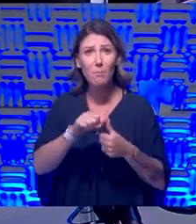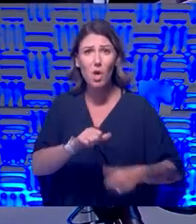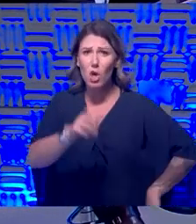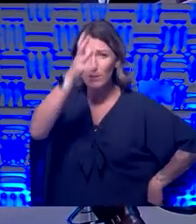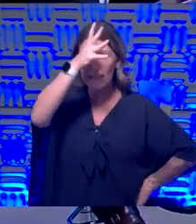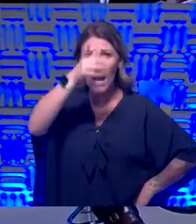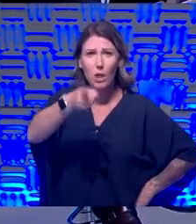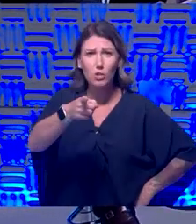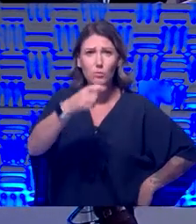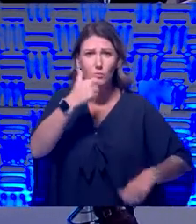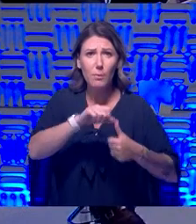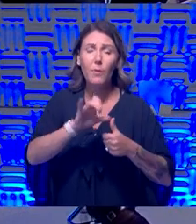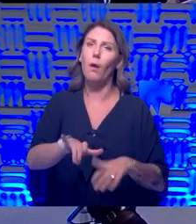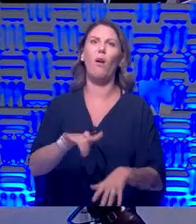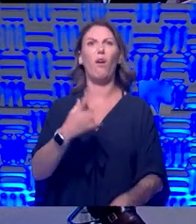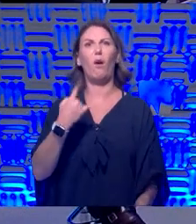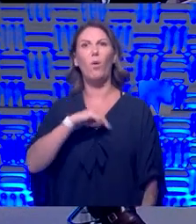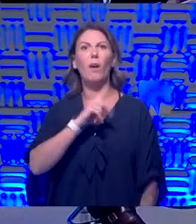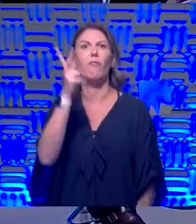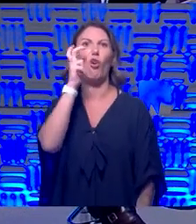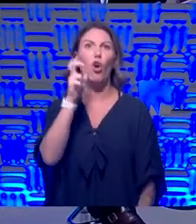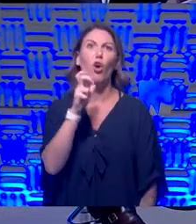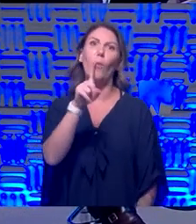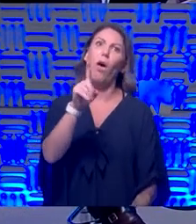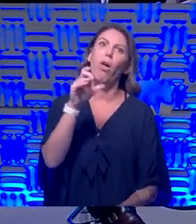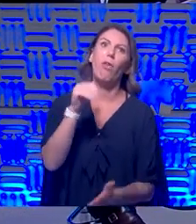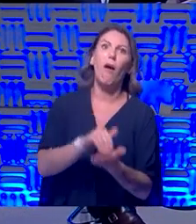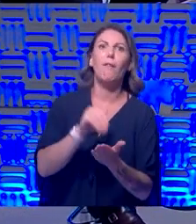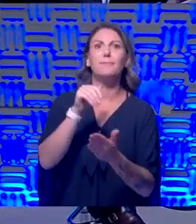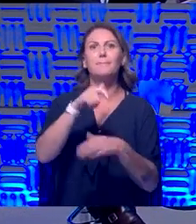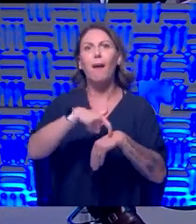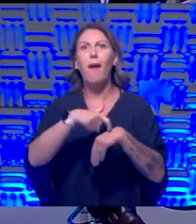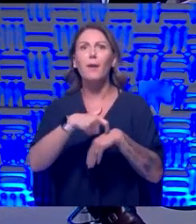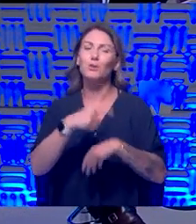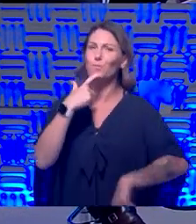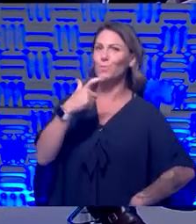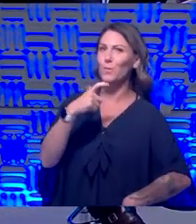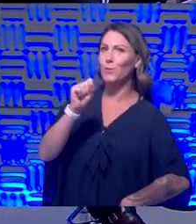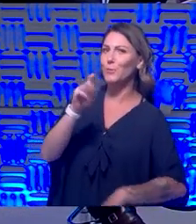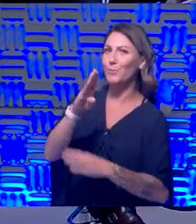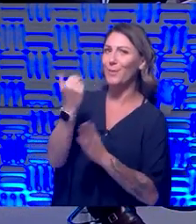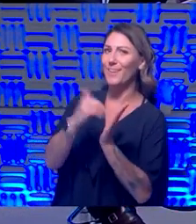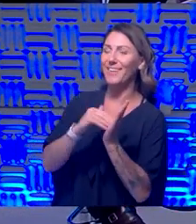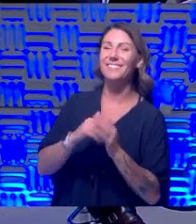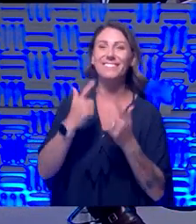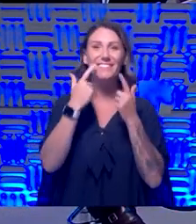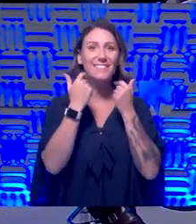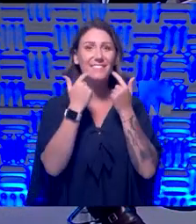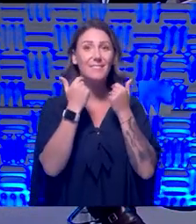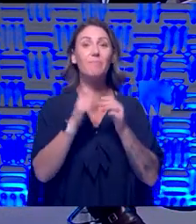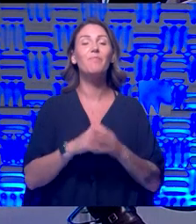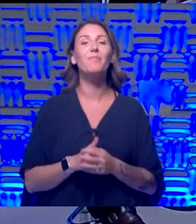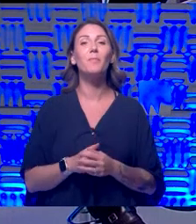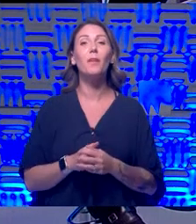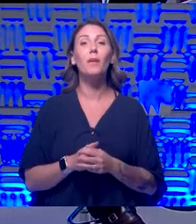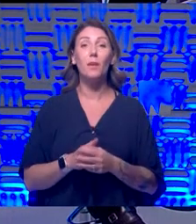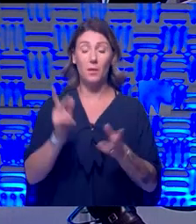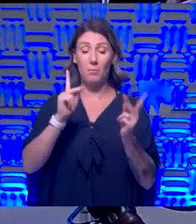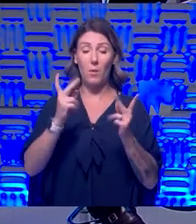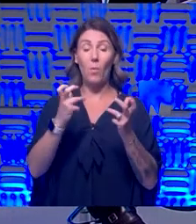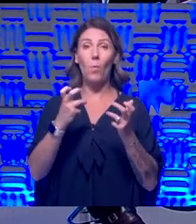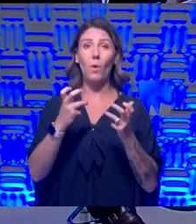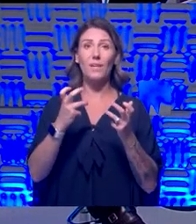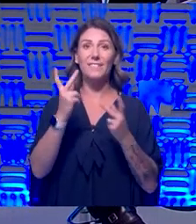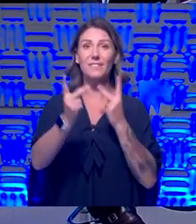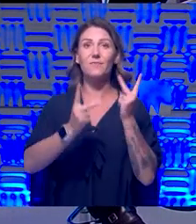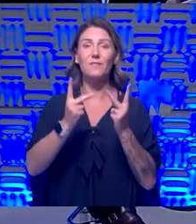,227 times? Let's just watch the Superbowl again. Right. I have people that want to go visit their 80 and 90 some